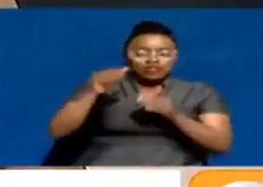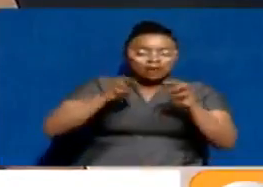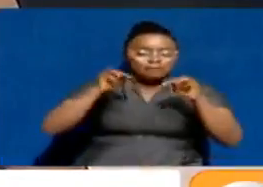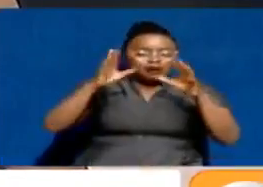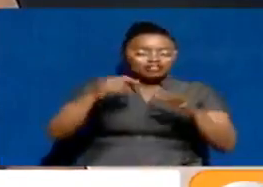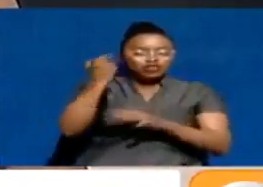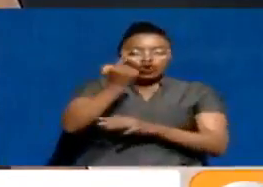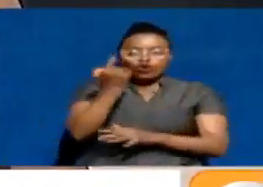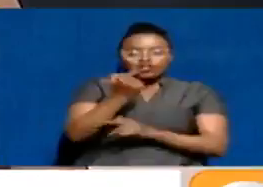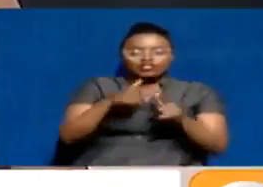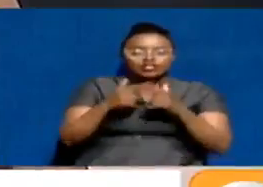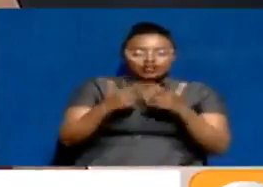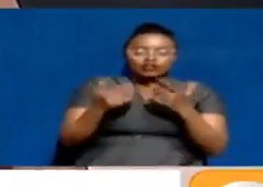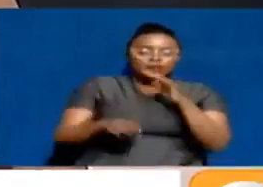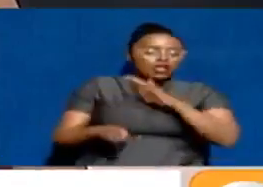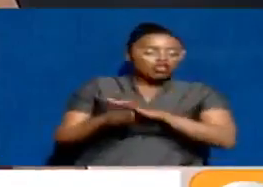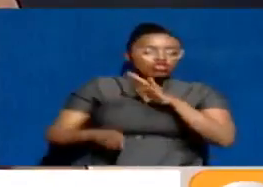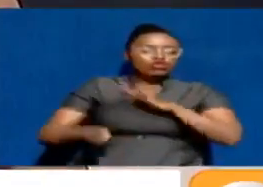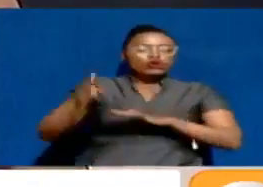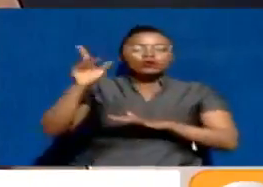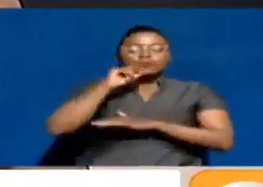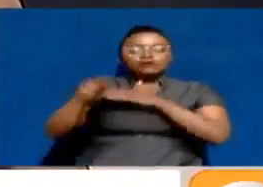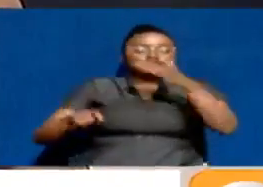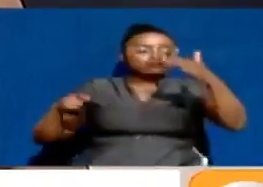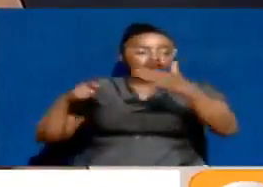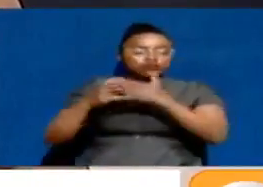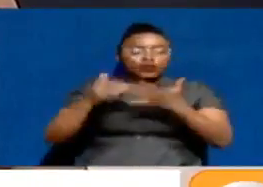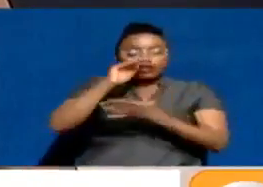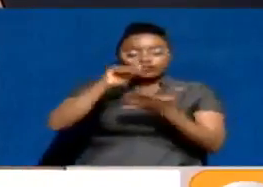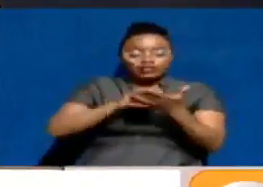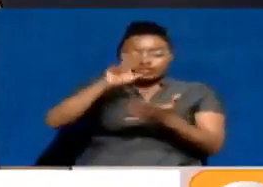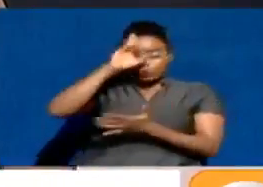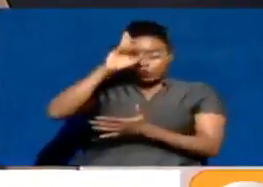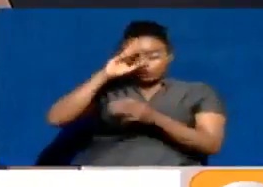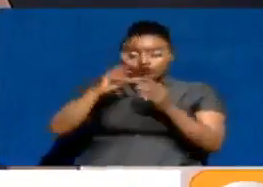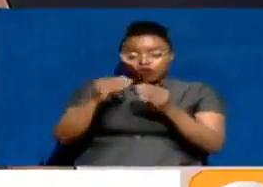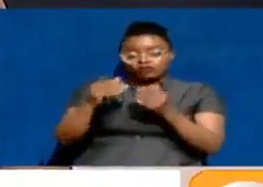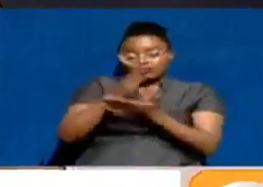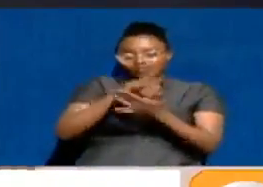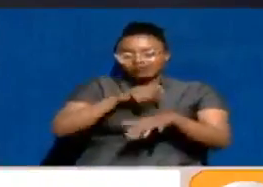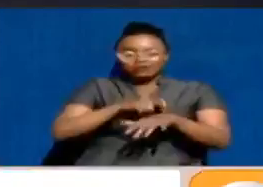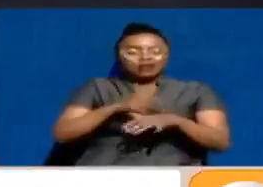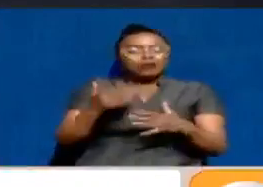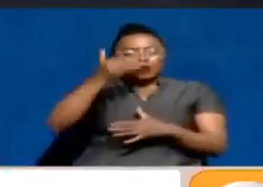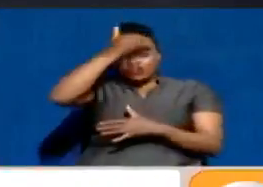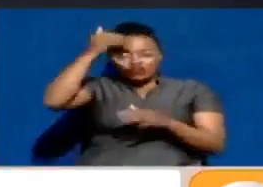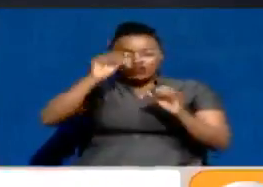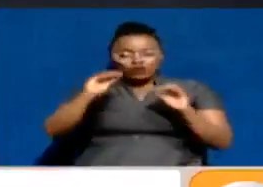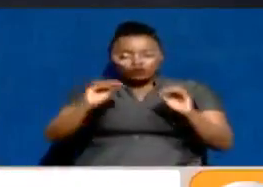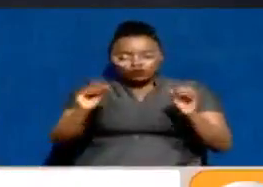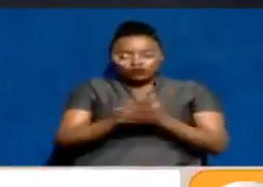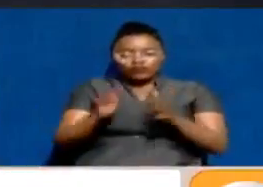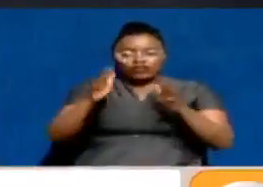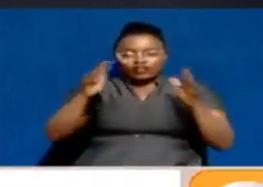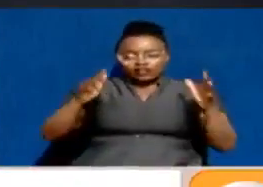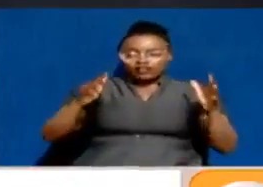only to be physically thrown out and locked up at the Central Police Station for some time. Let's not forget the great,